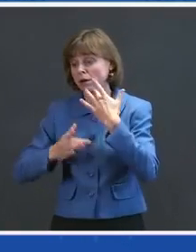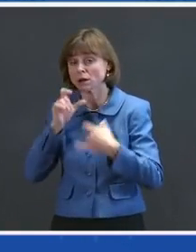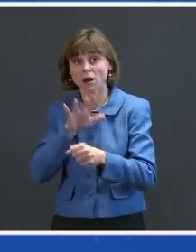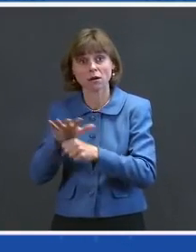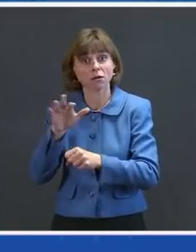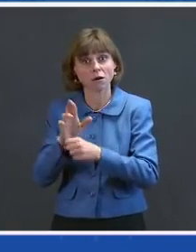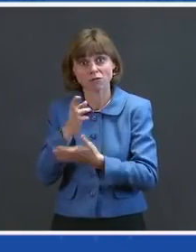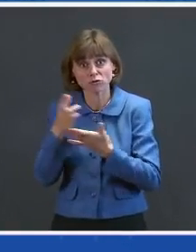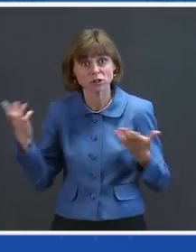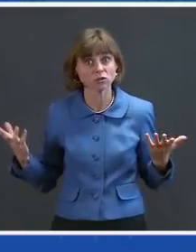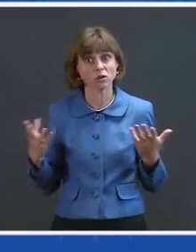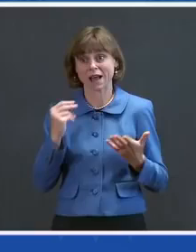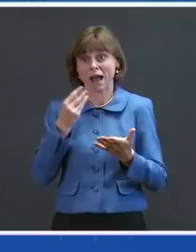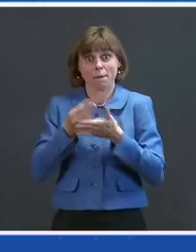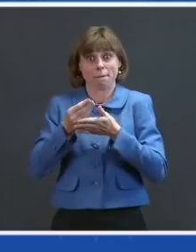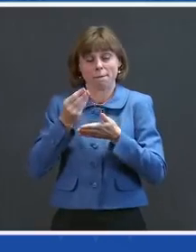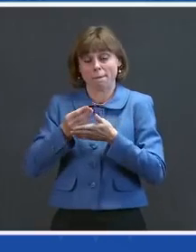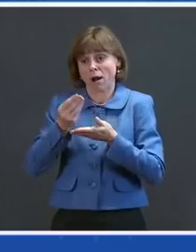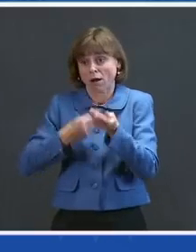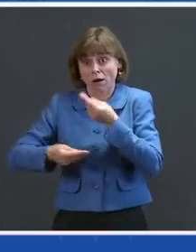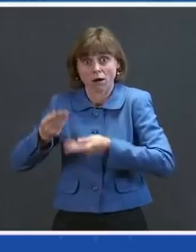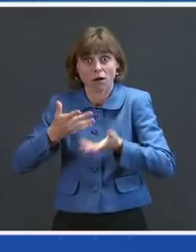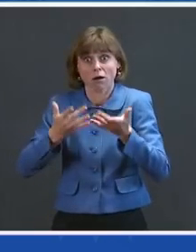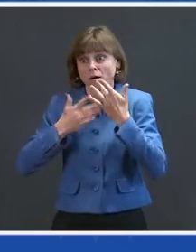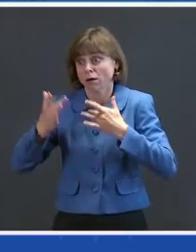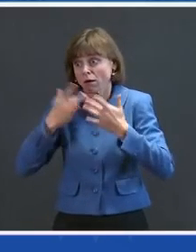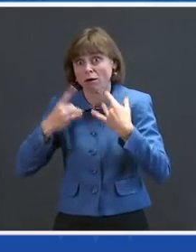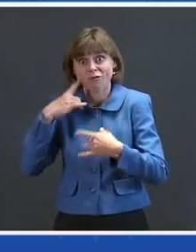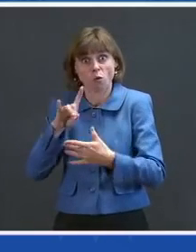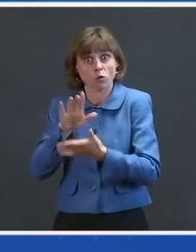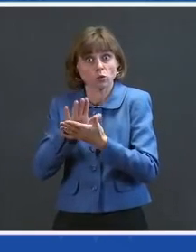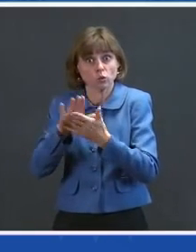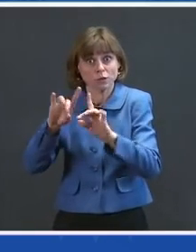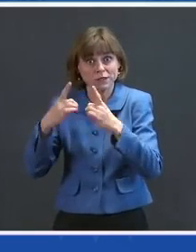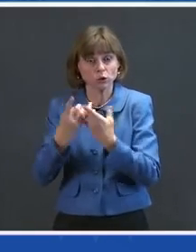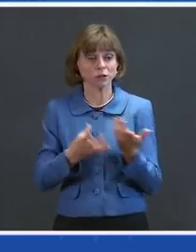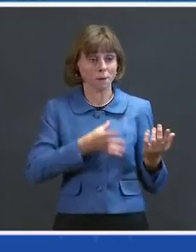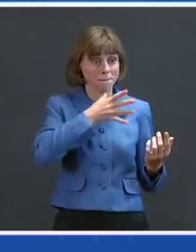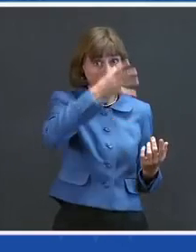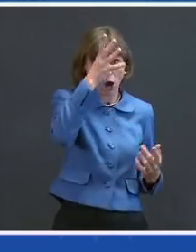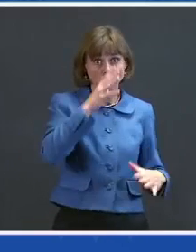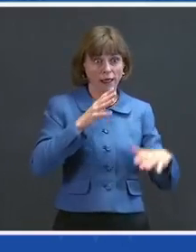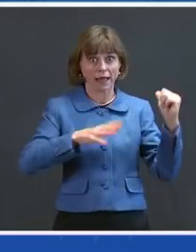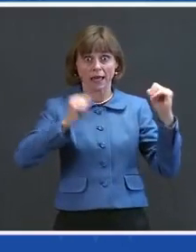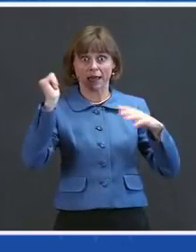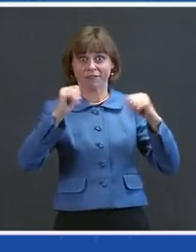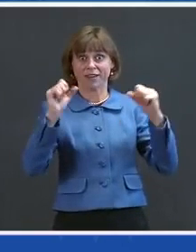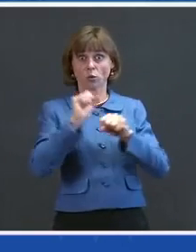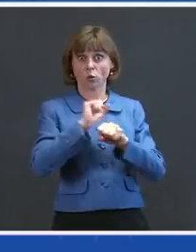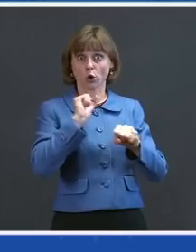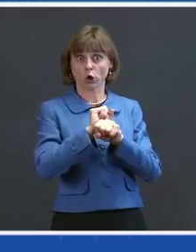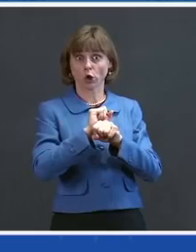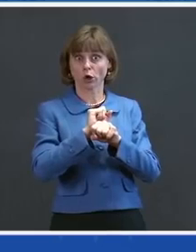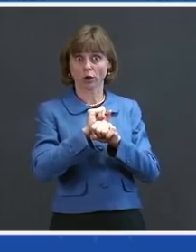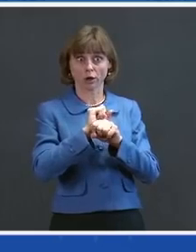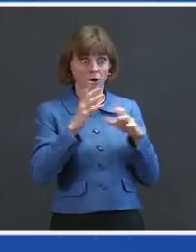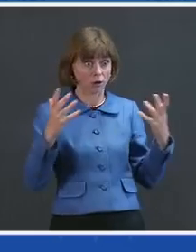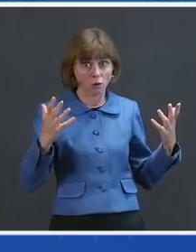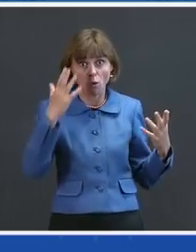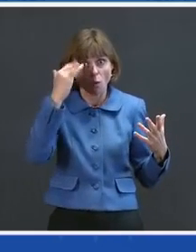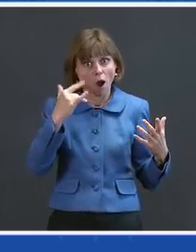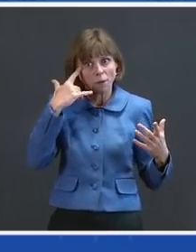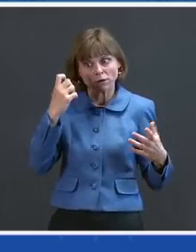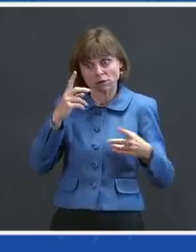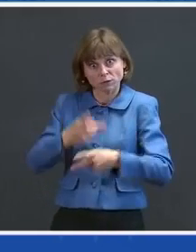jobs. Moms and dads are exiting the workforce in astonishing numbers in order to care for and